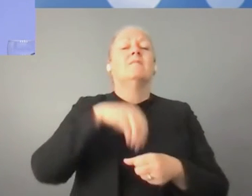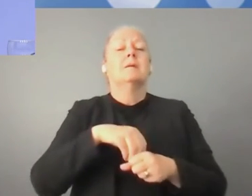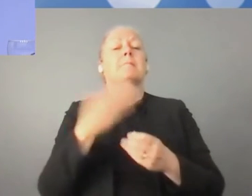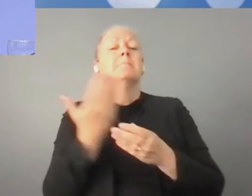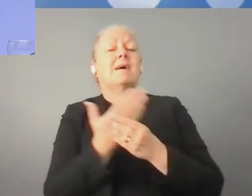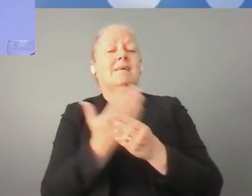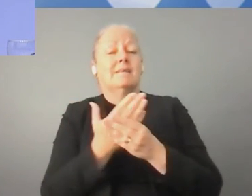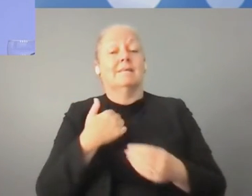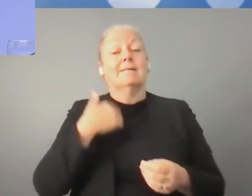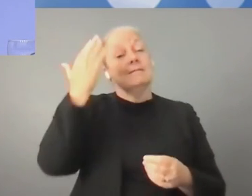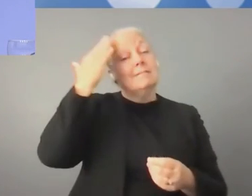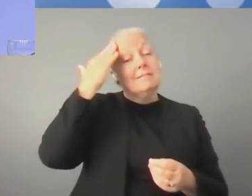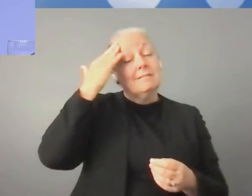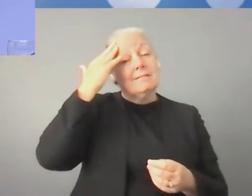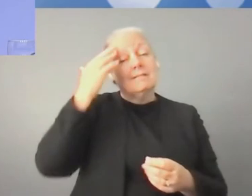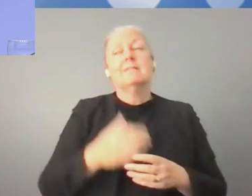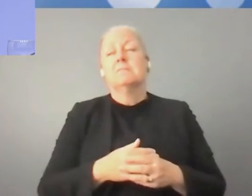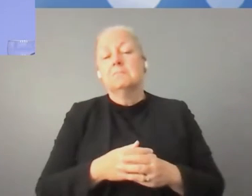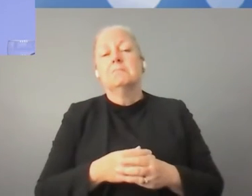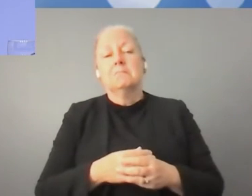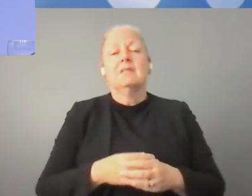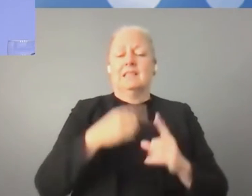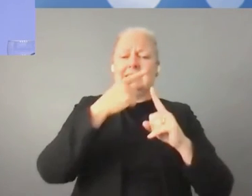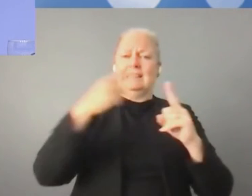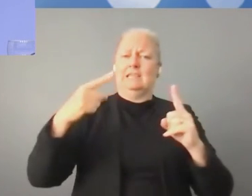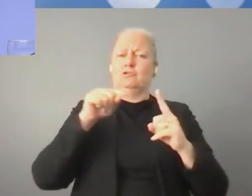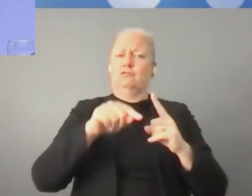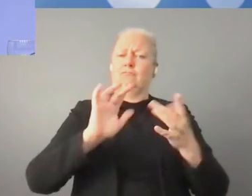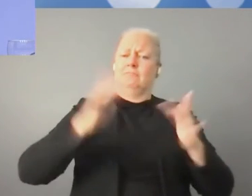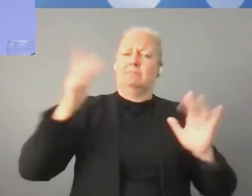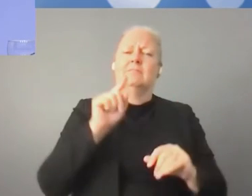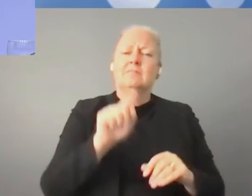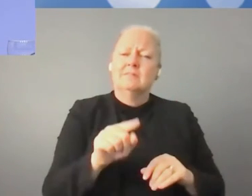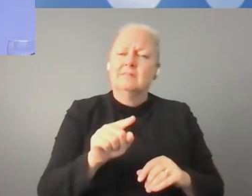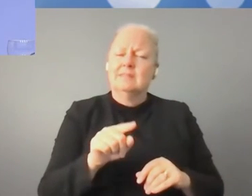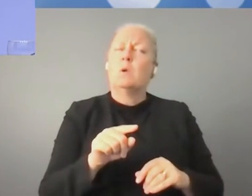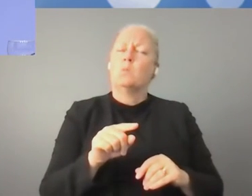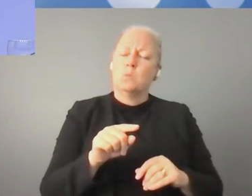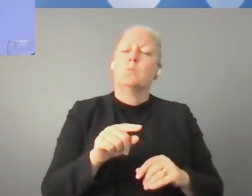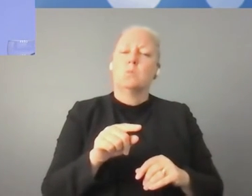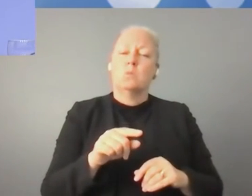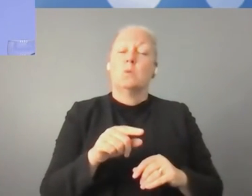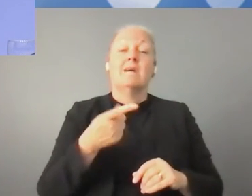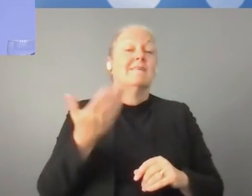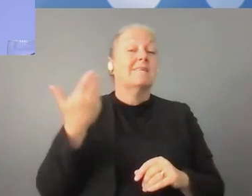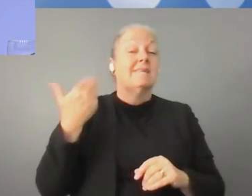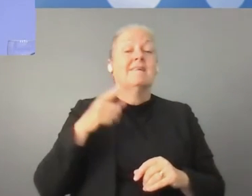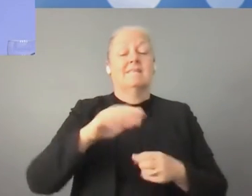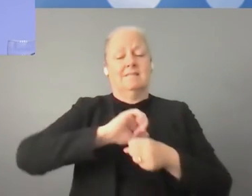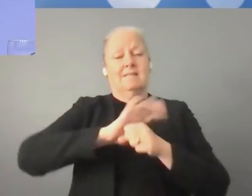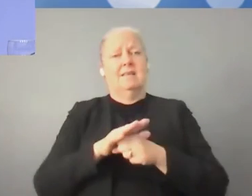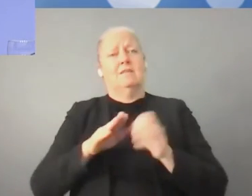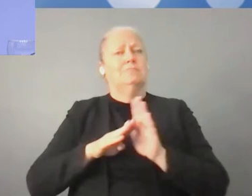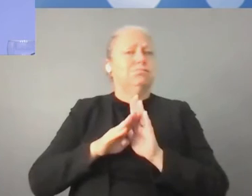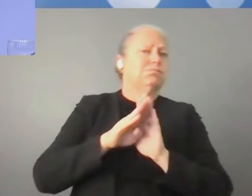benefits offered by digitalization, and as demonstrated by the recent pandemic crisis, digitalization